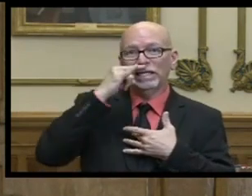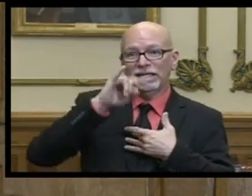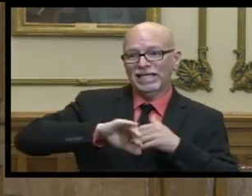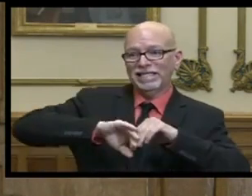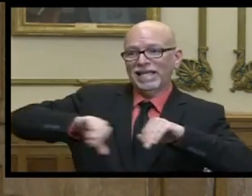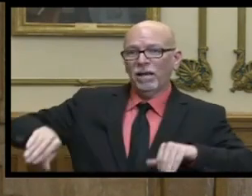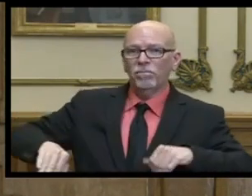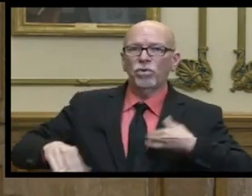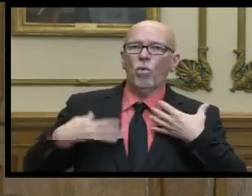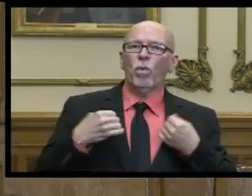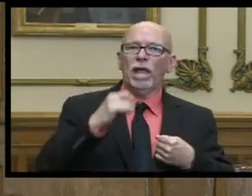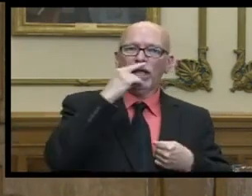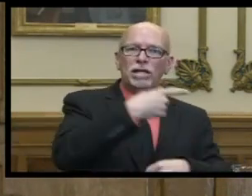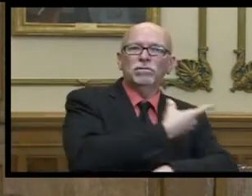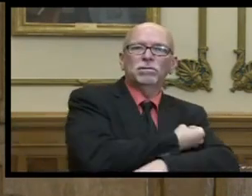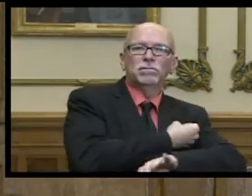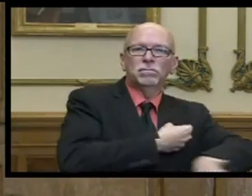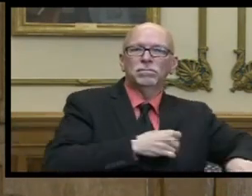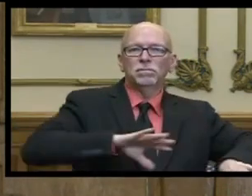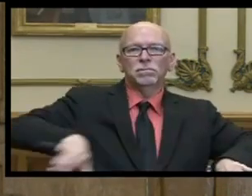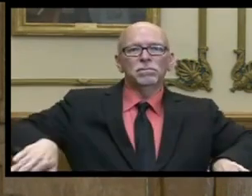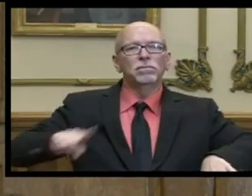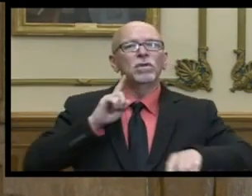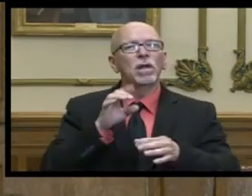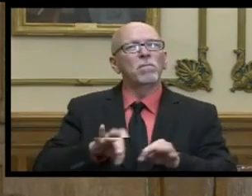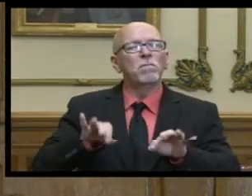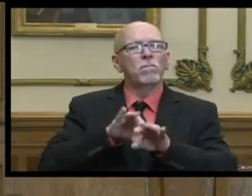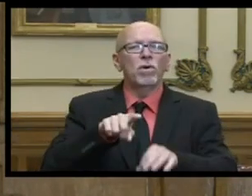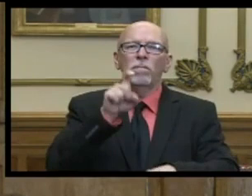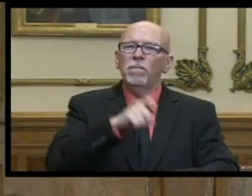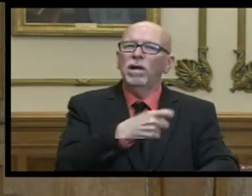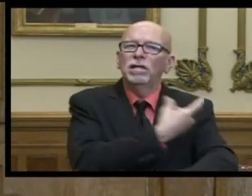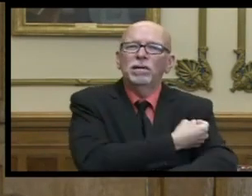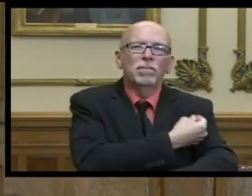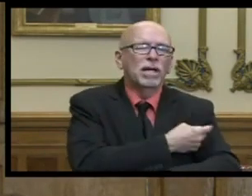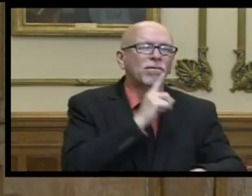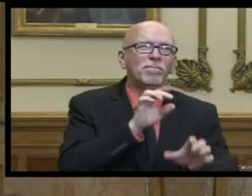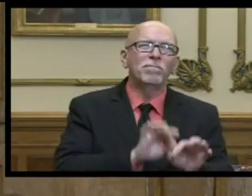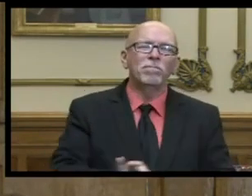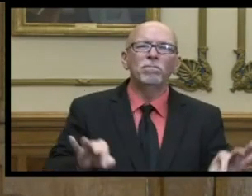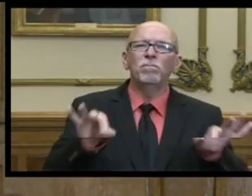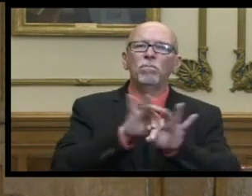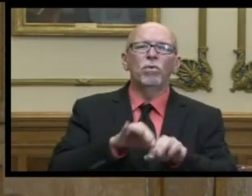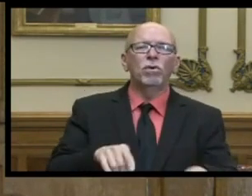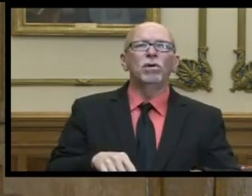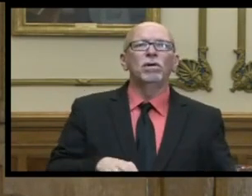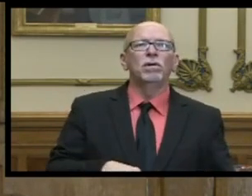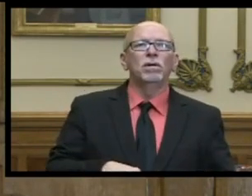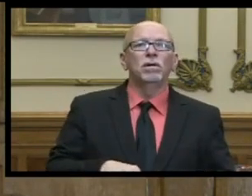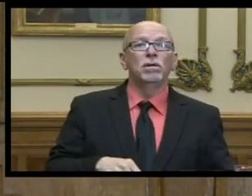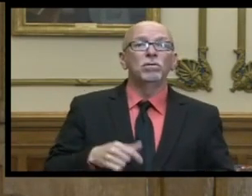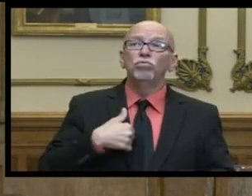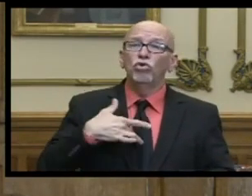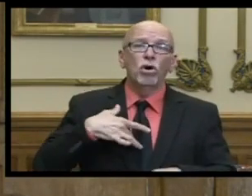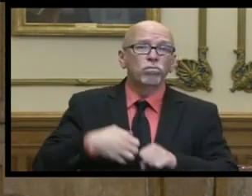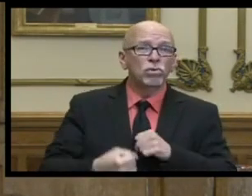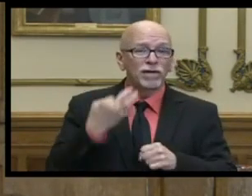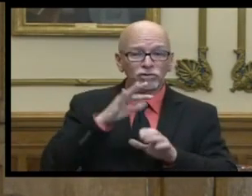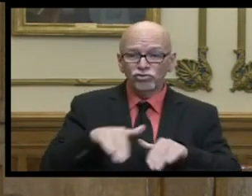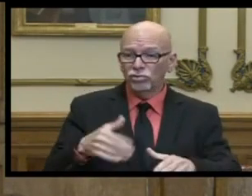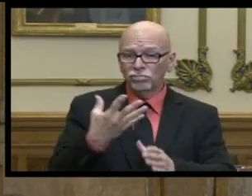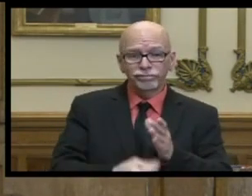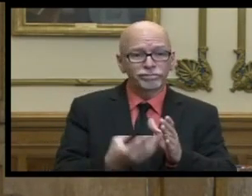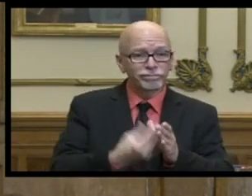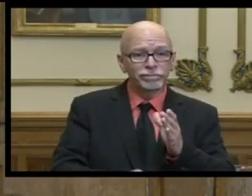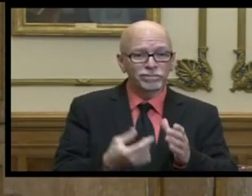well kids and the importance of getting their kids immunized we we really would be heartbroken to lose children over